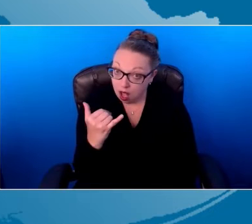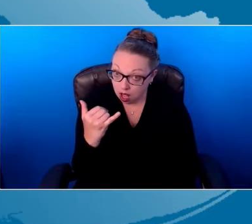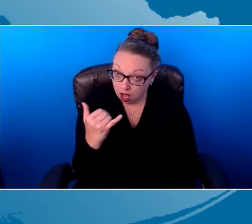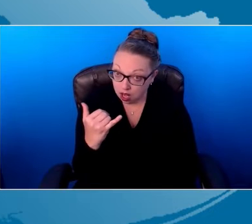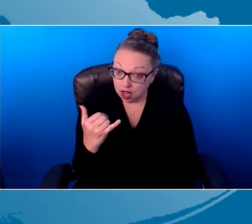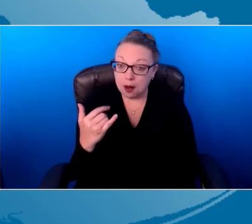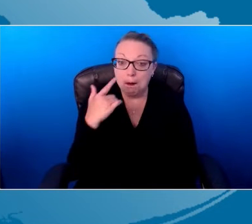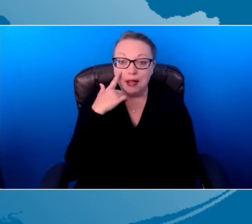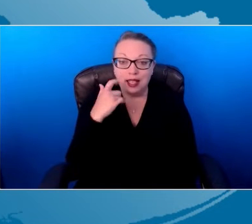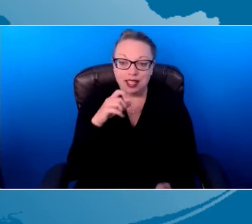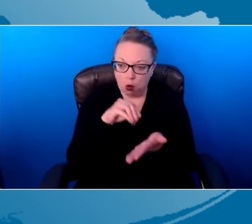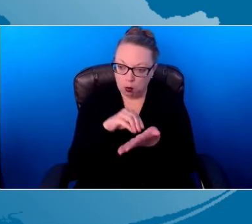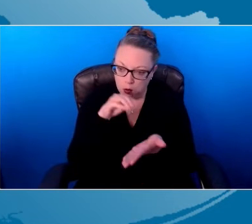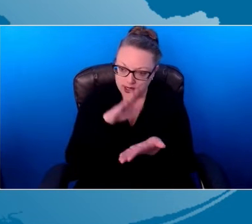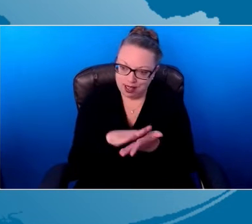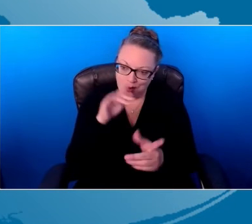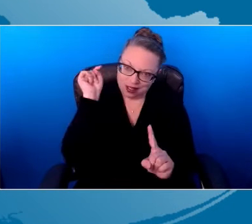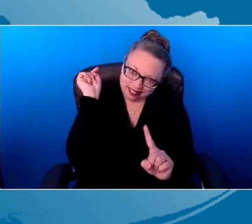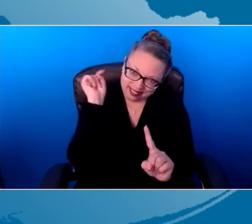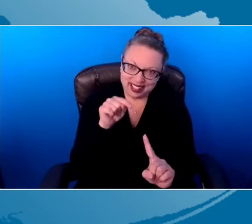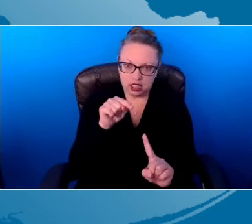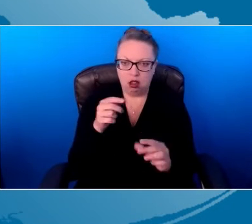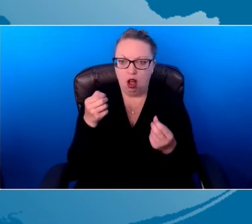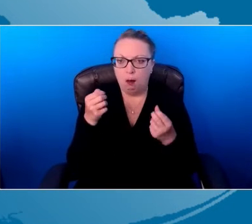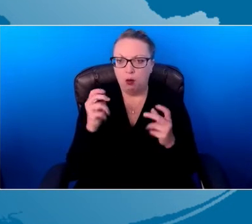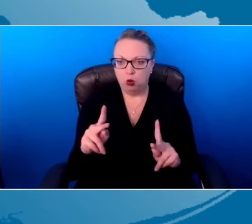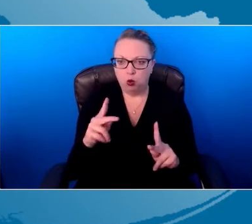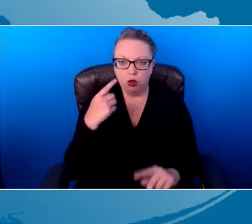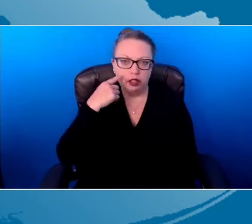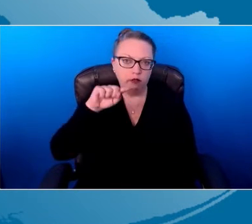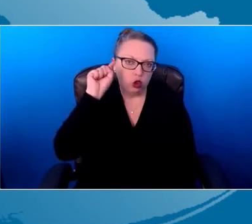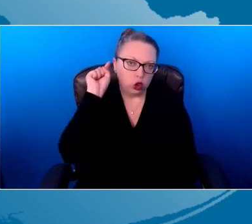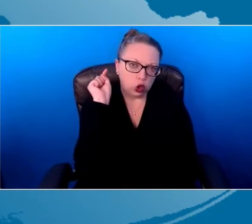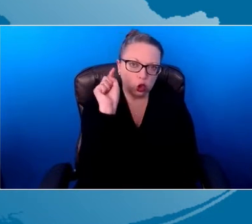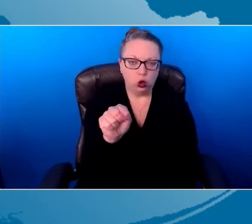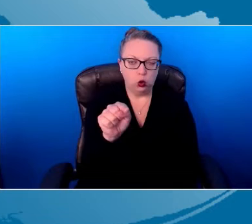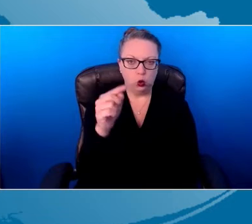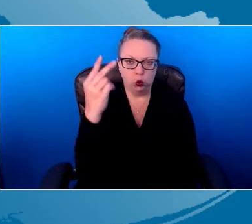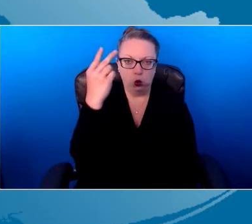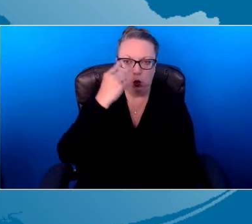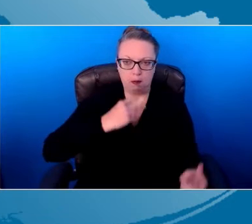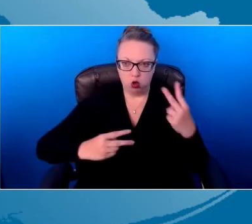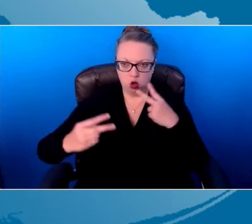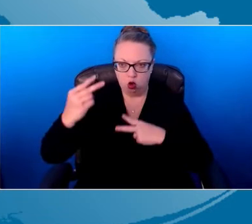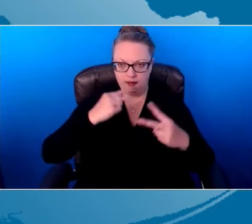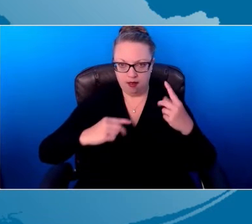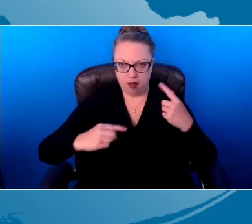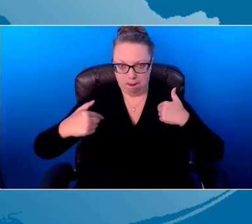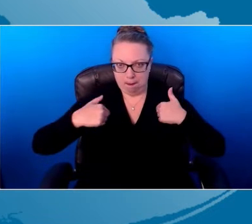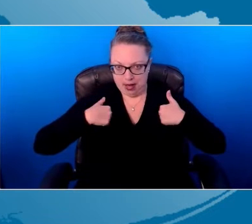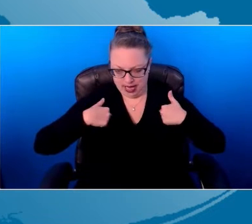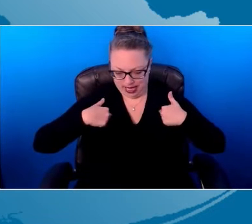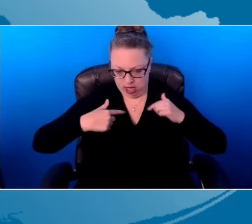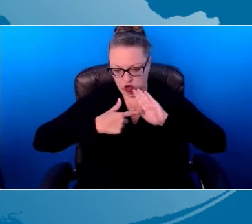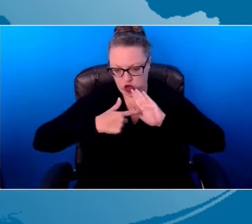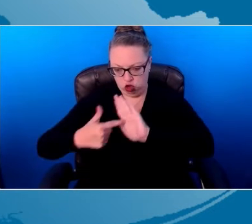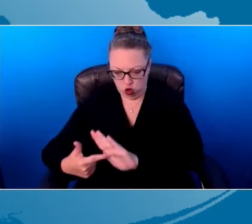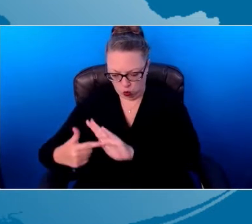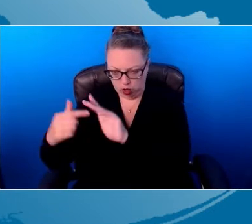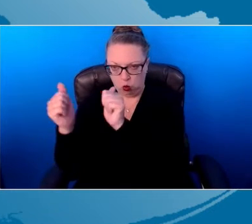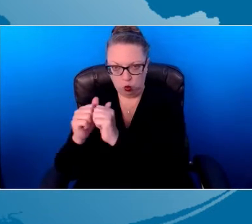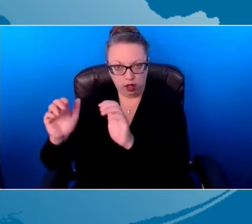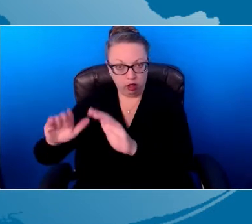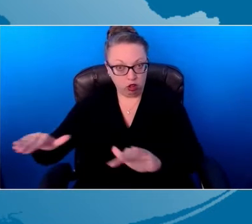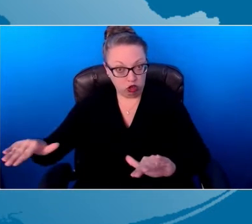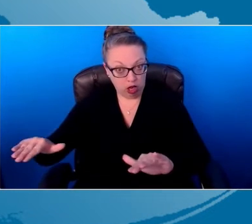I want to mark this as, here's an opportunity for you to observe me demonstrating with the child, but I'm